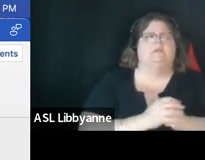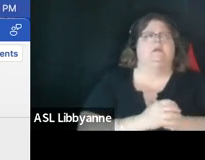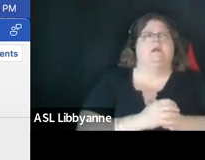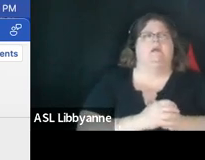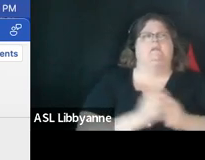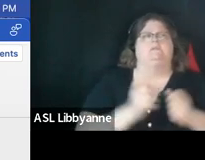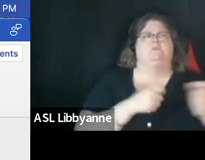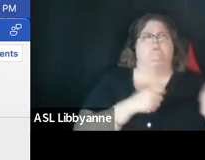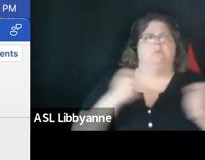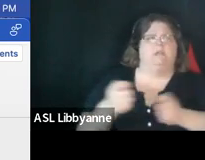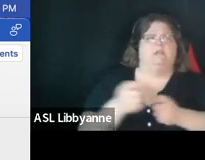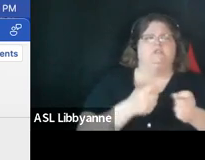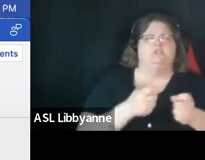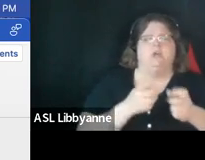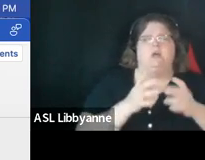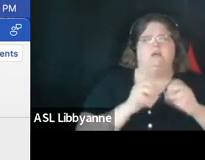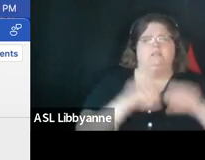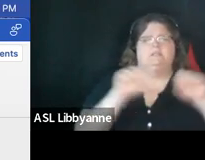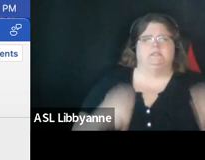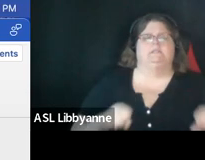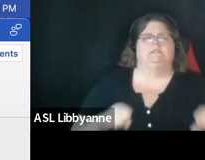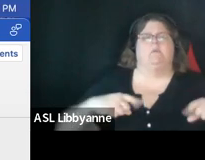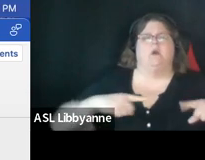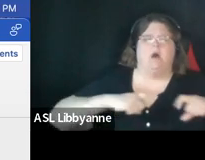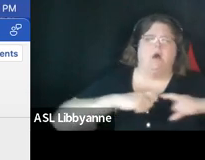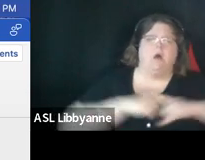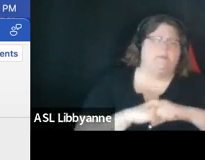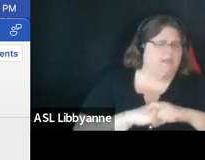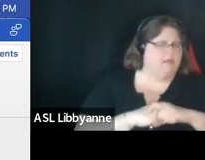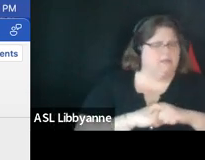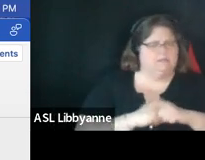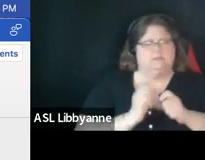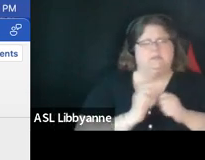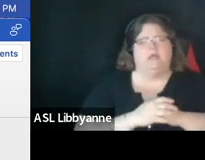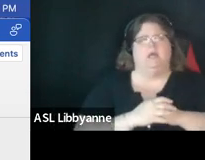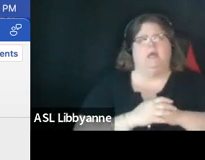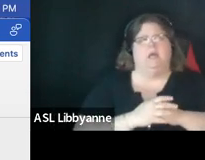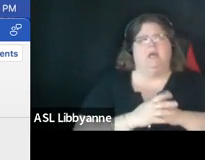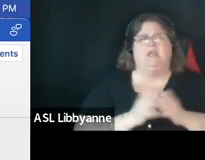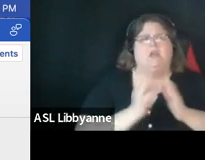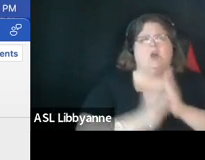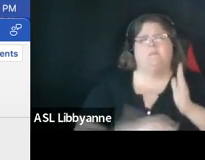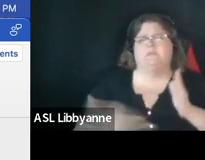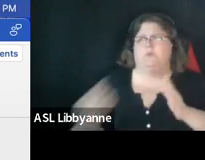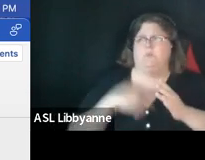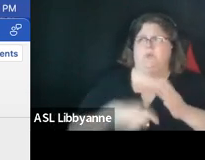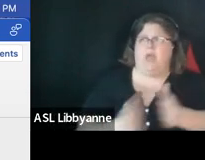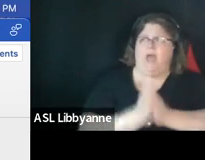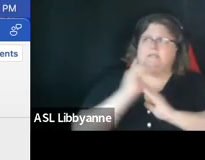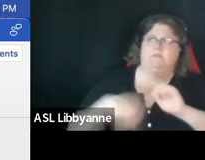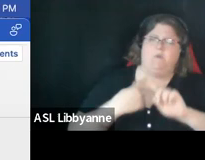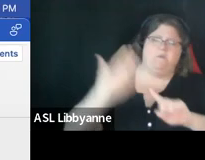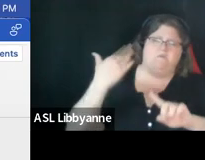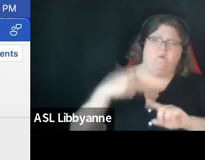complex system um that that is repeated and and it echoes what we had asked for earlier um in terms of qualification